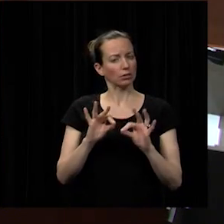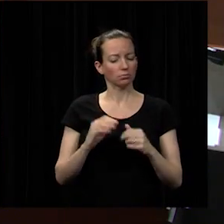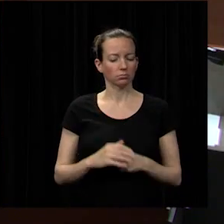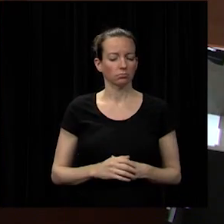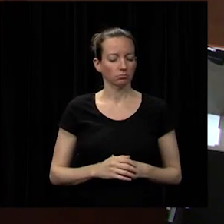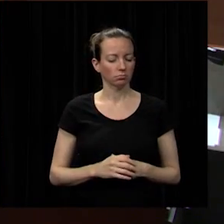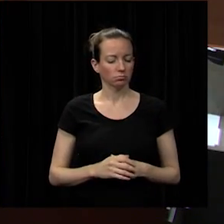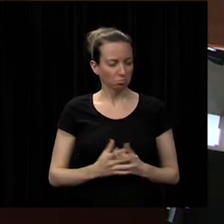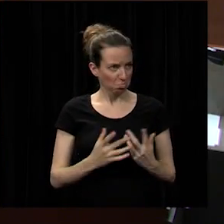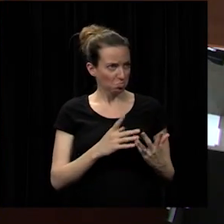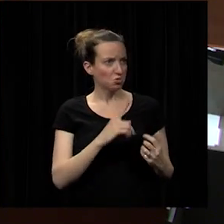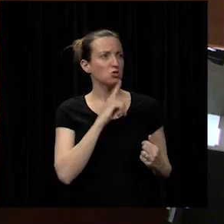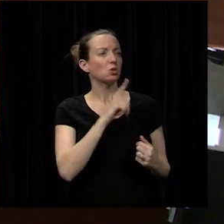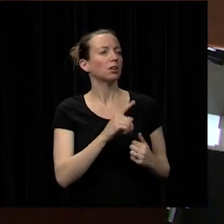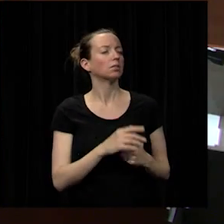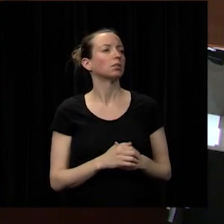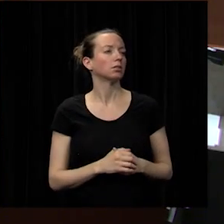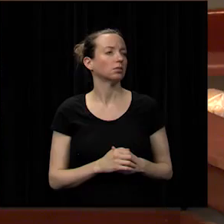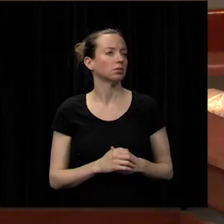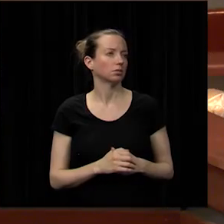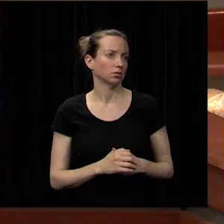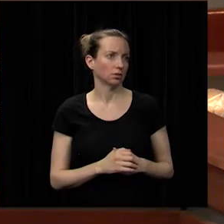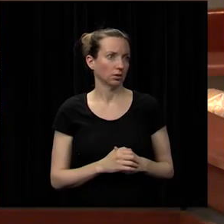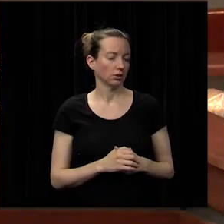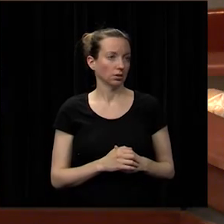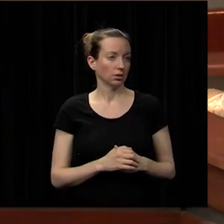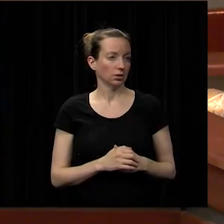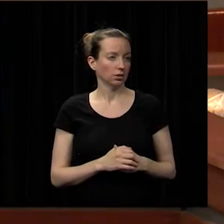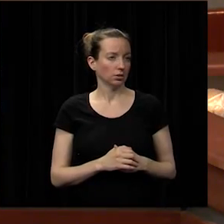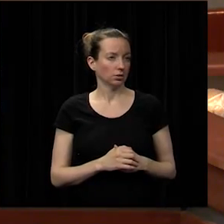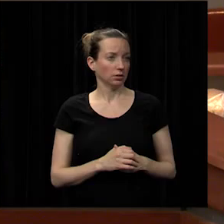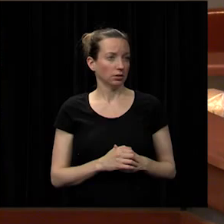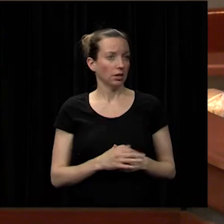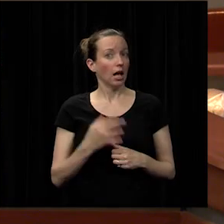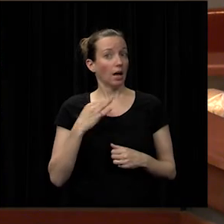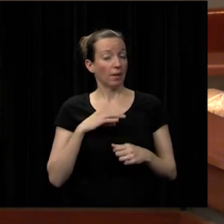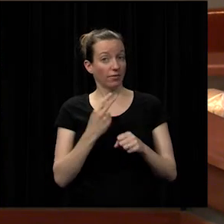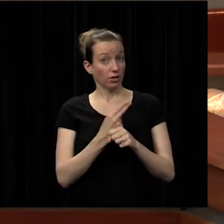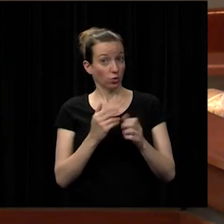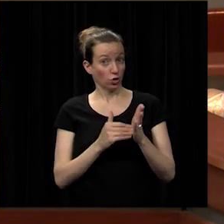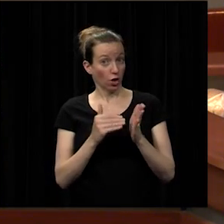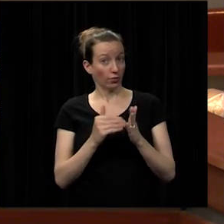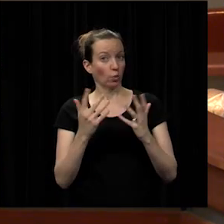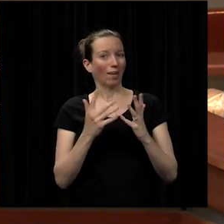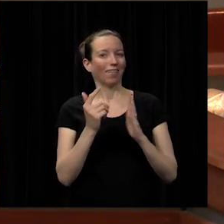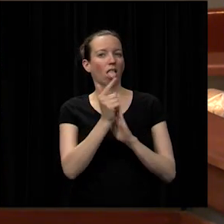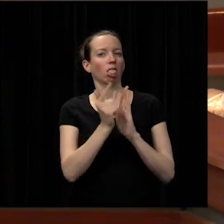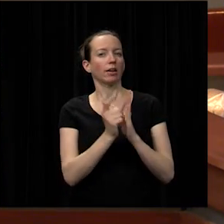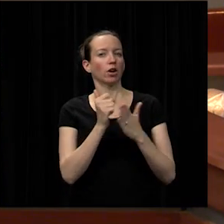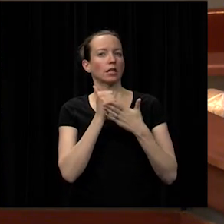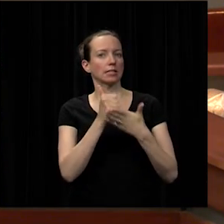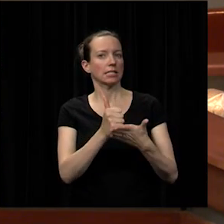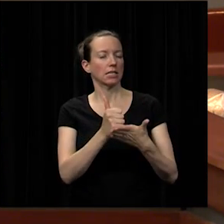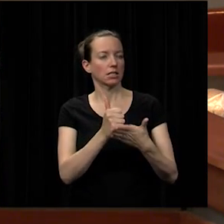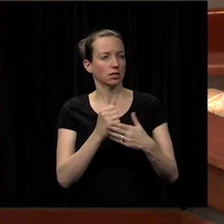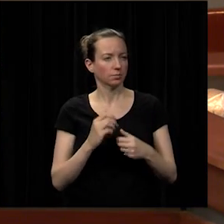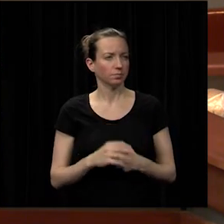sure one of the early benefits that we they get and we use quite often is the legal assistance and so